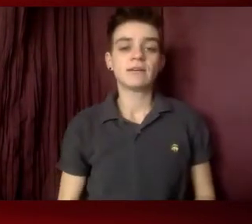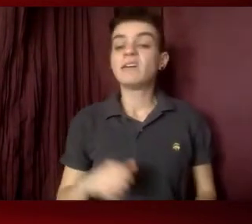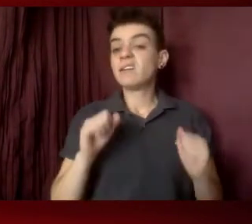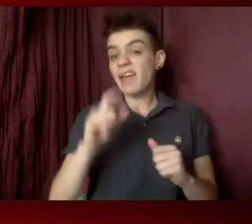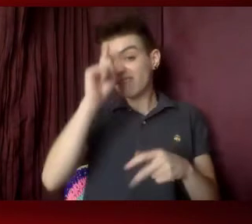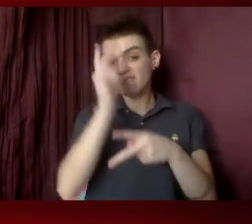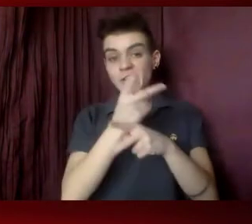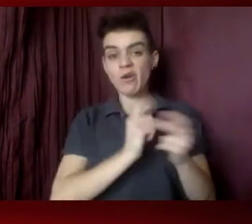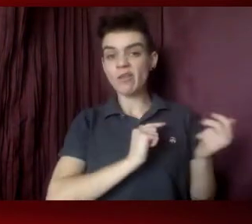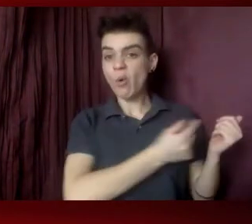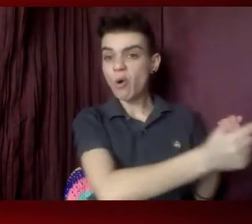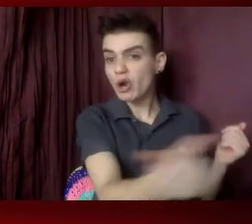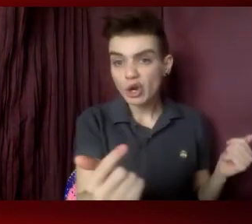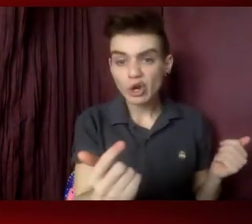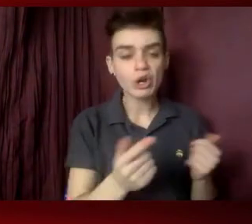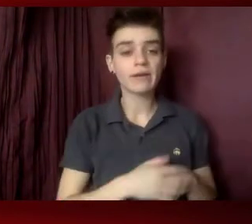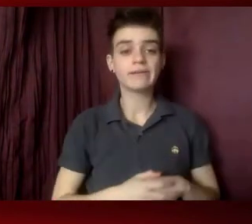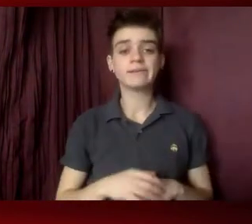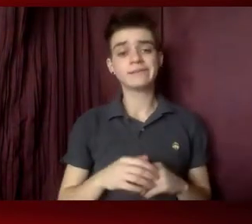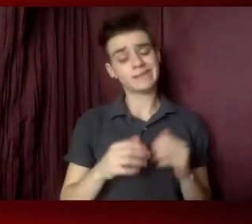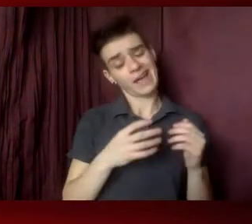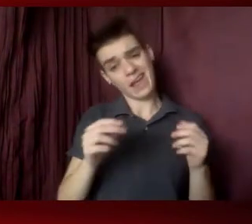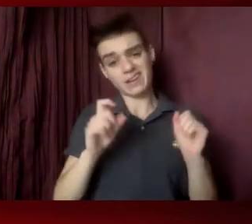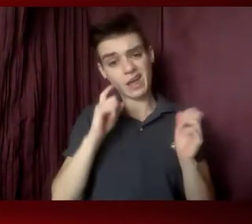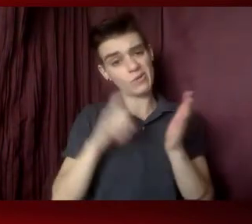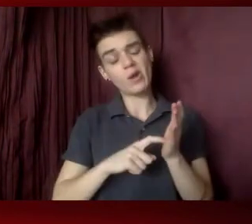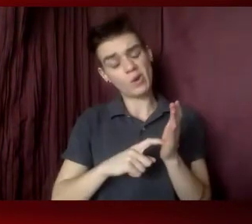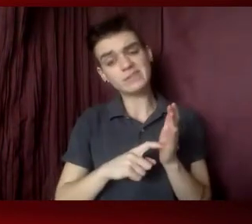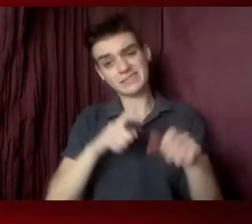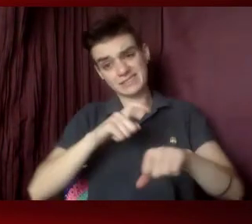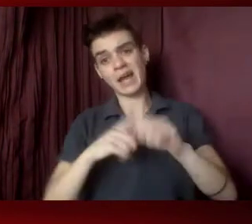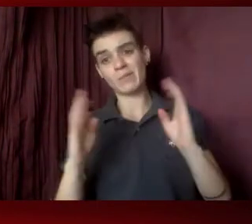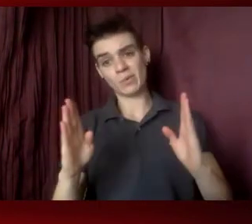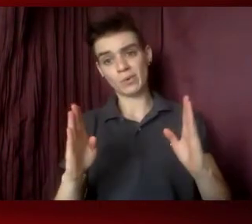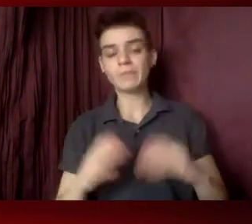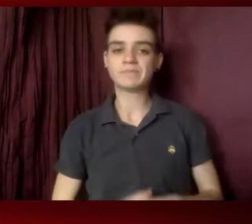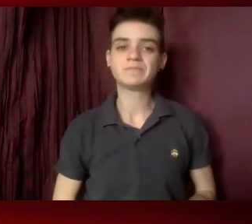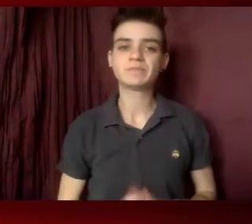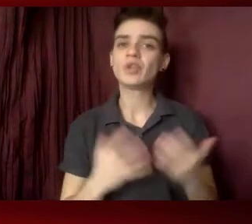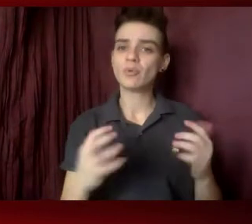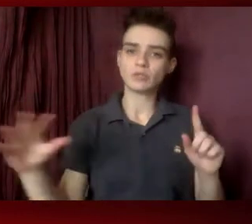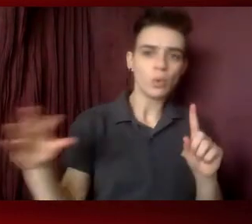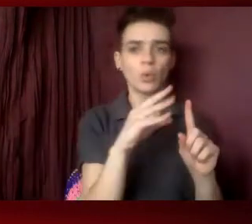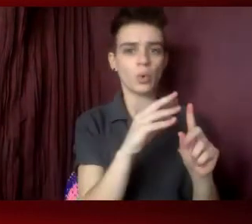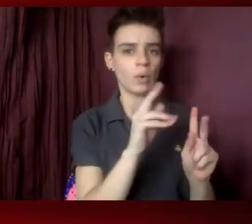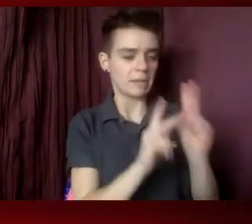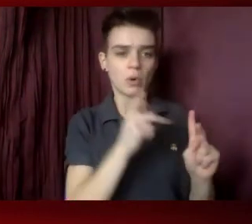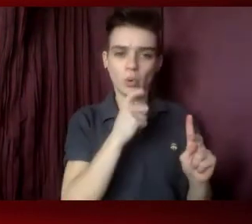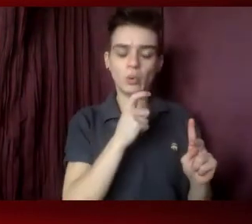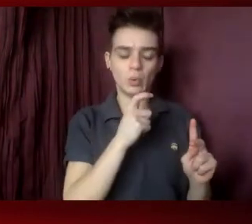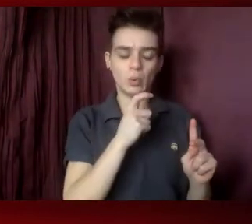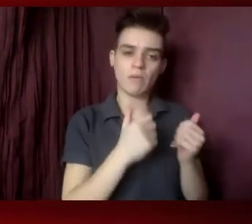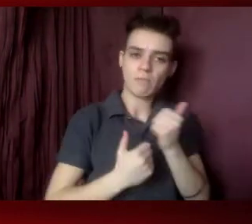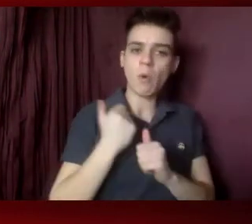go into? Recognize the time constraints. Very important. Center the voices of the most impacted, right, in your